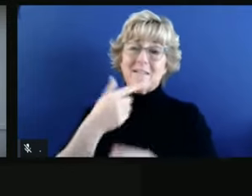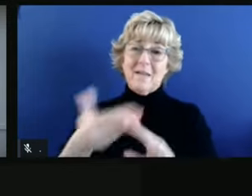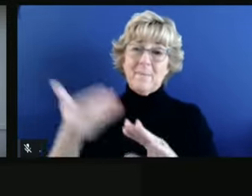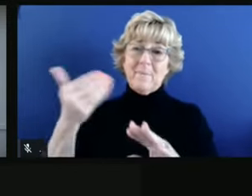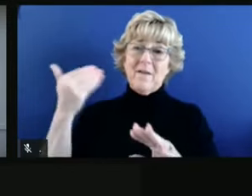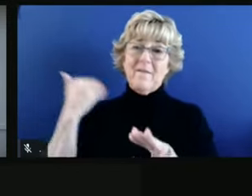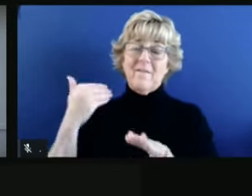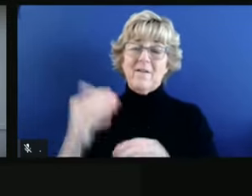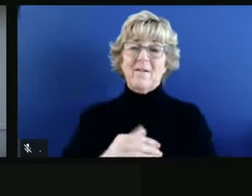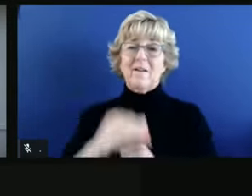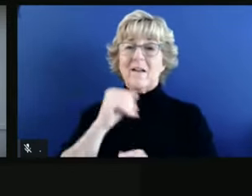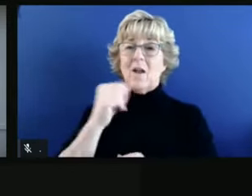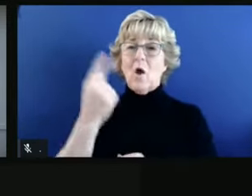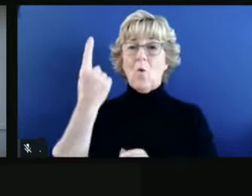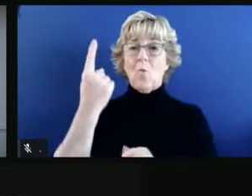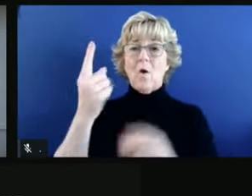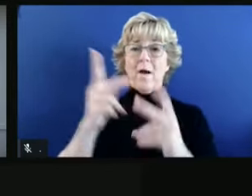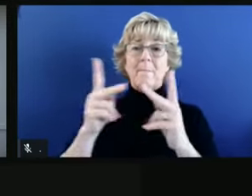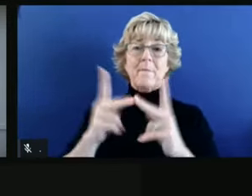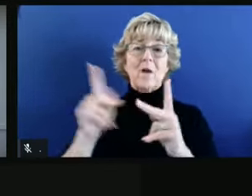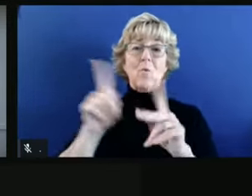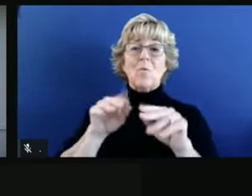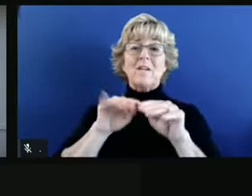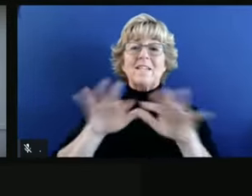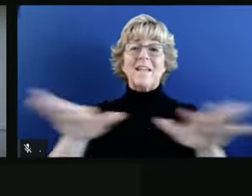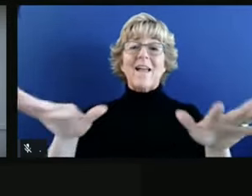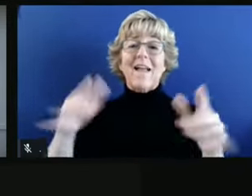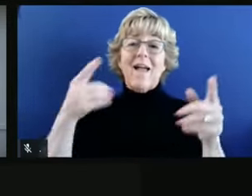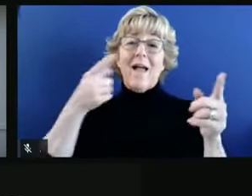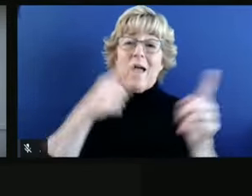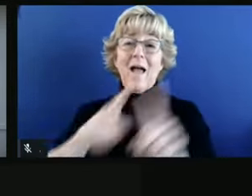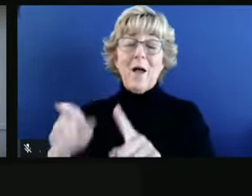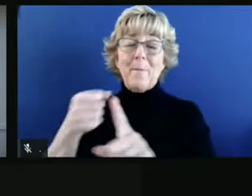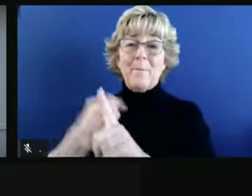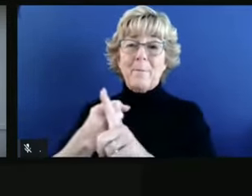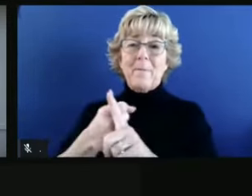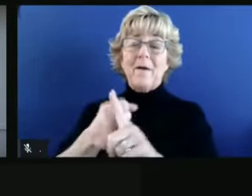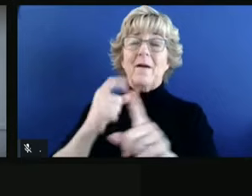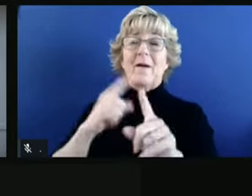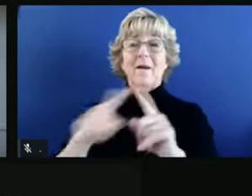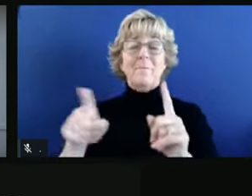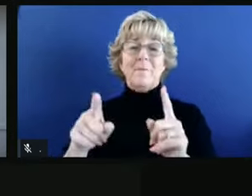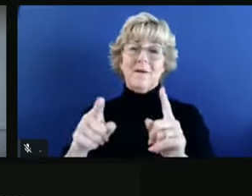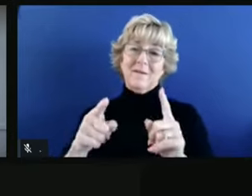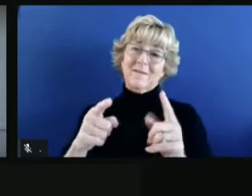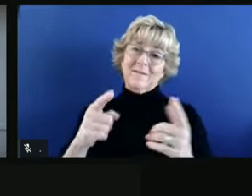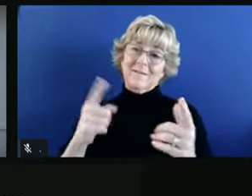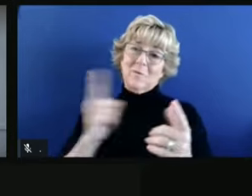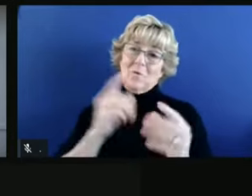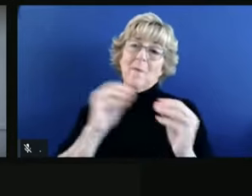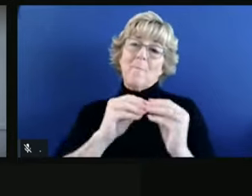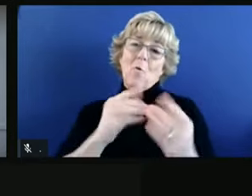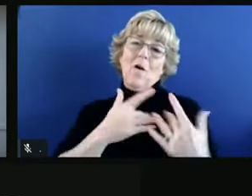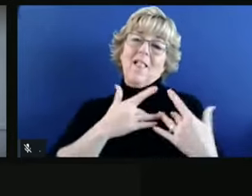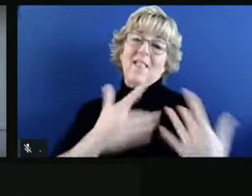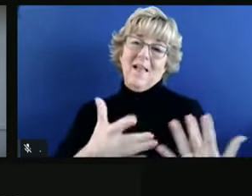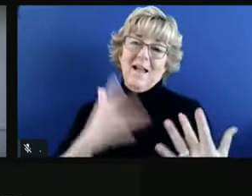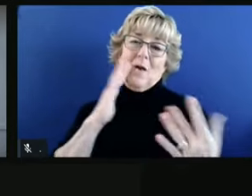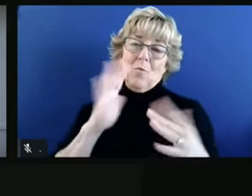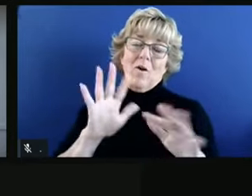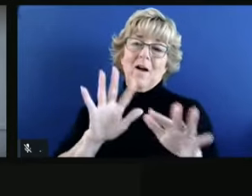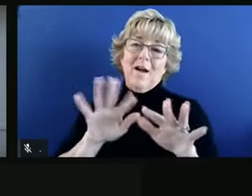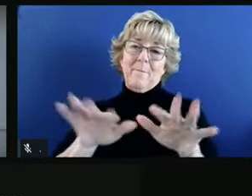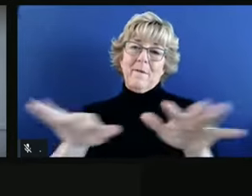isn't a single place where spread happens, but there's characteristics of activities where spread is more likely. And,